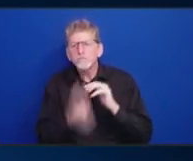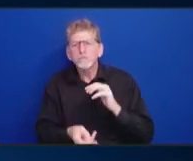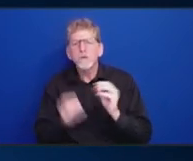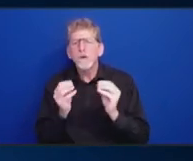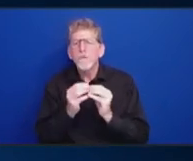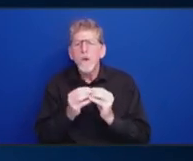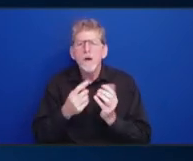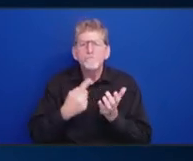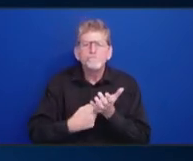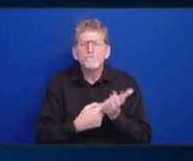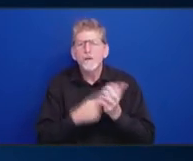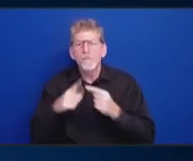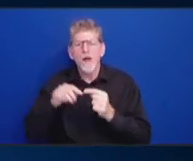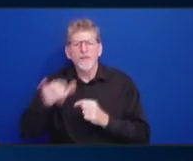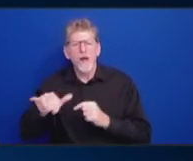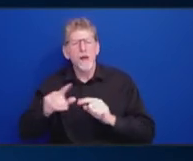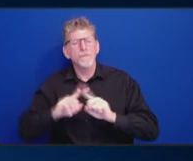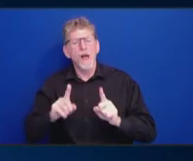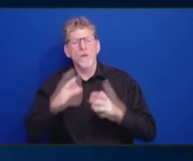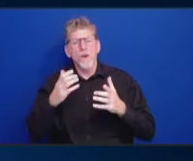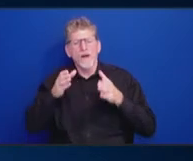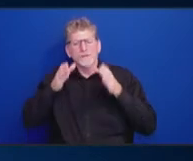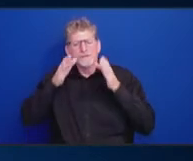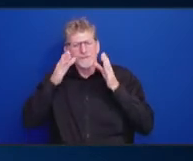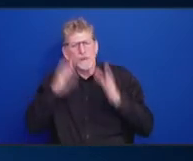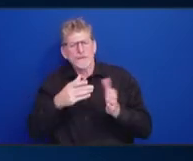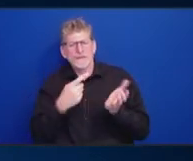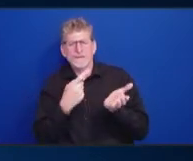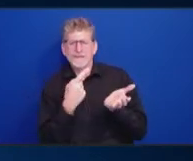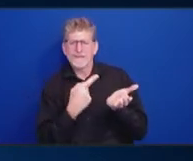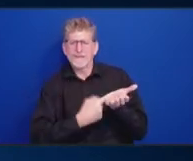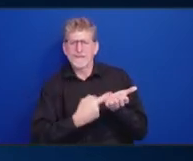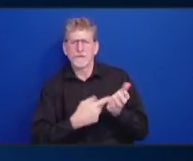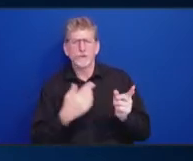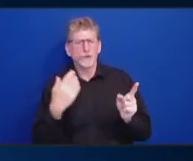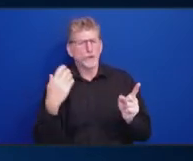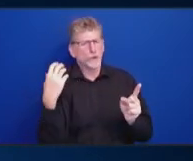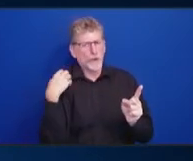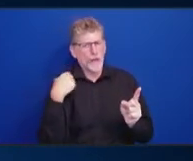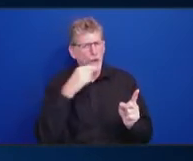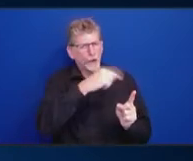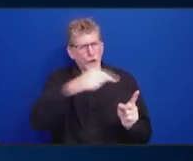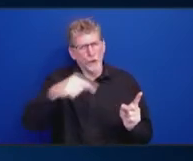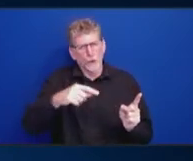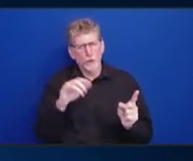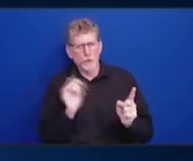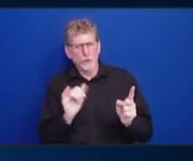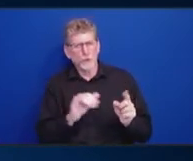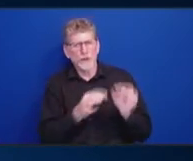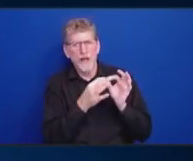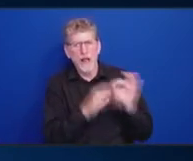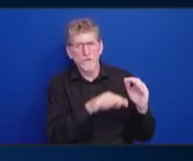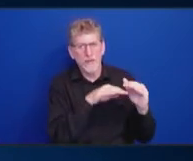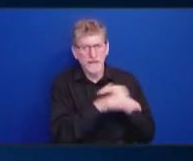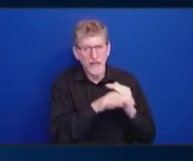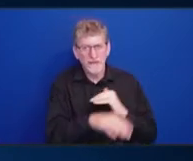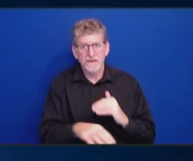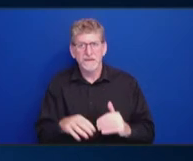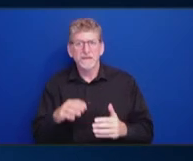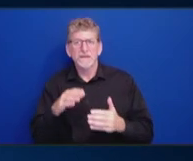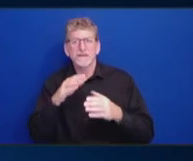subcommittee and subcommittee chairs. So, we have language access, data disaggregation, and I believe anti-hate belonging